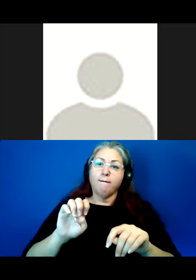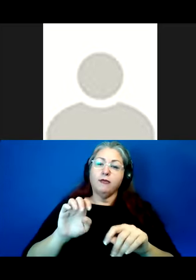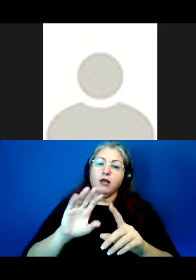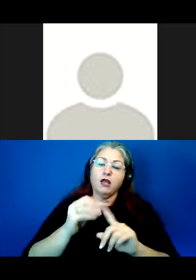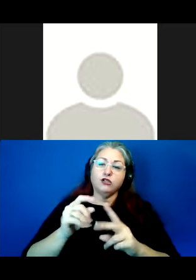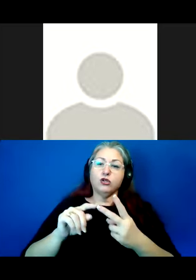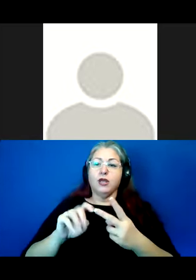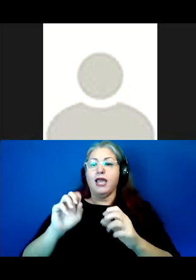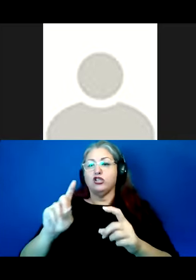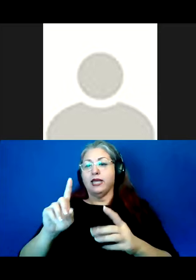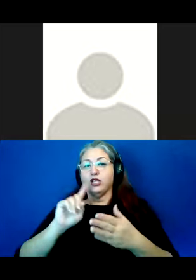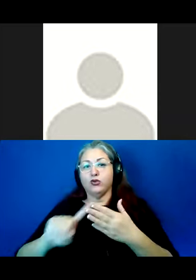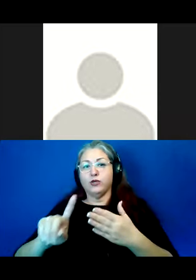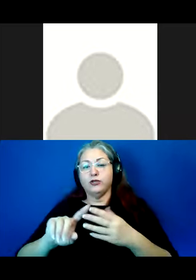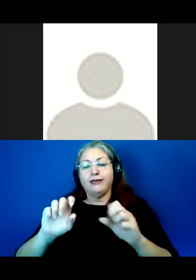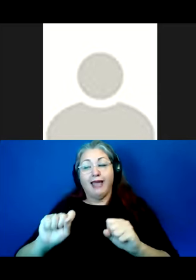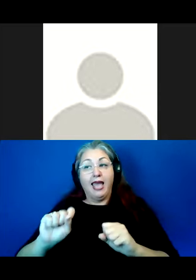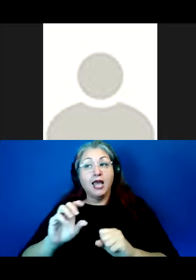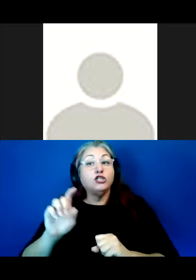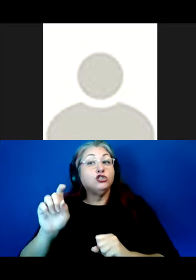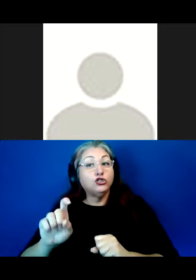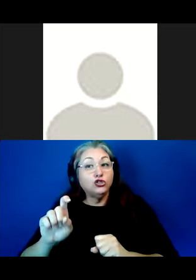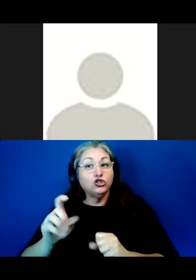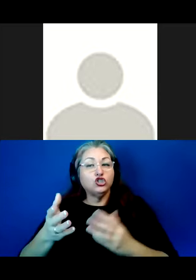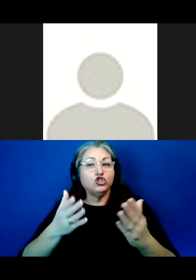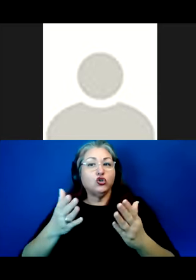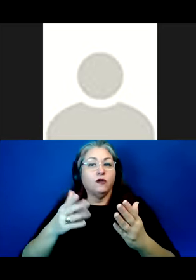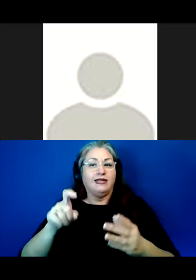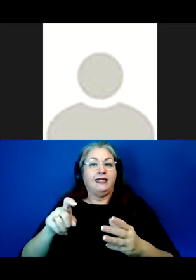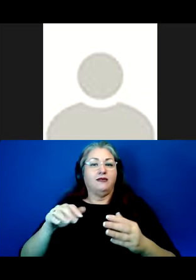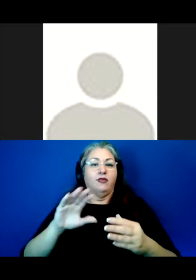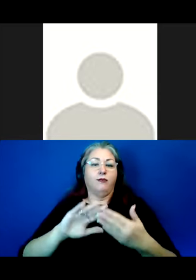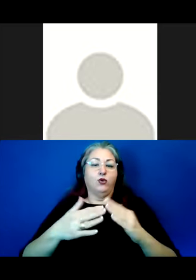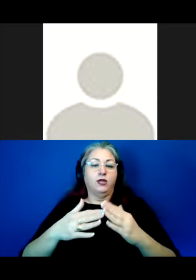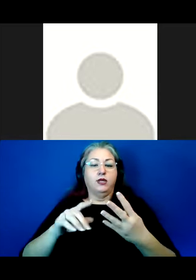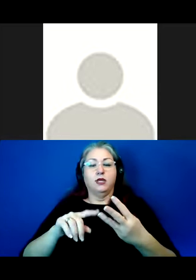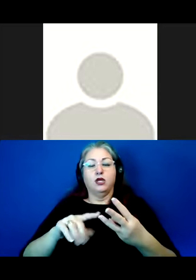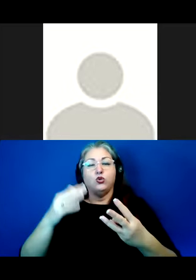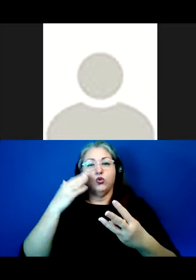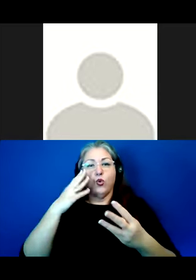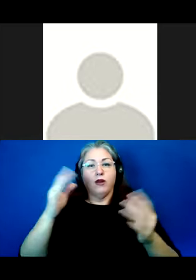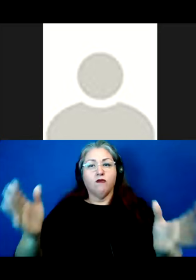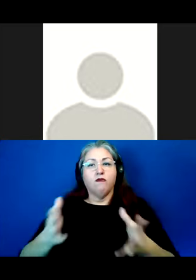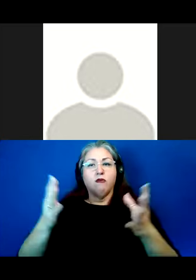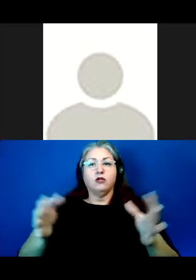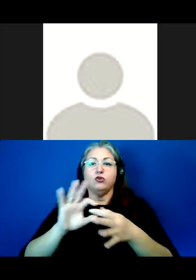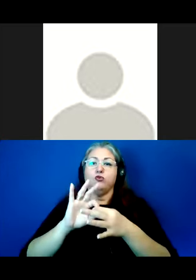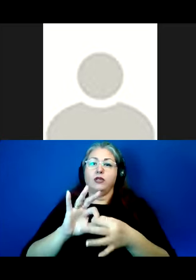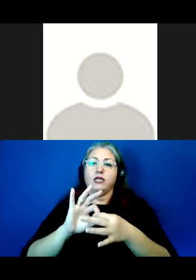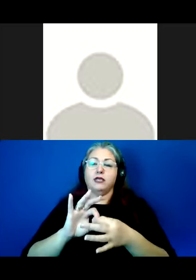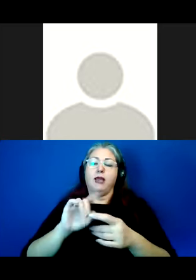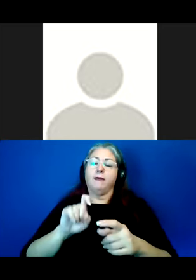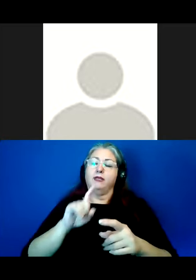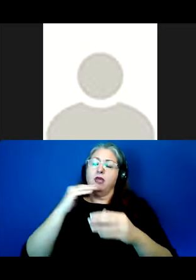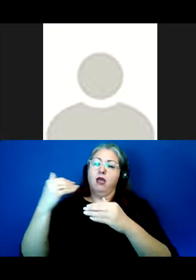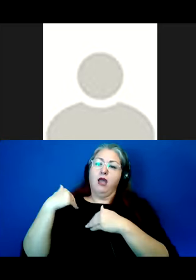education and research can and should serve community needs, and the importance of knowing and fostering relationships and being accountable